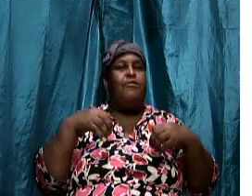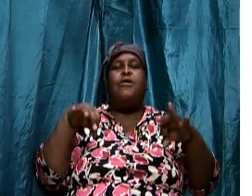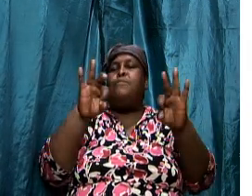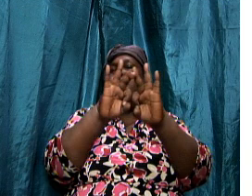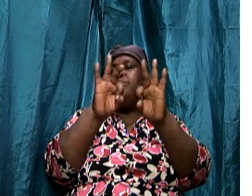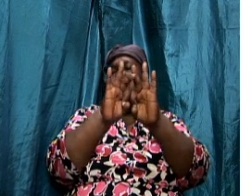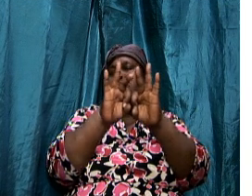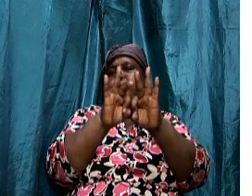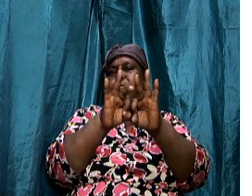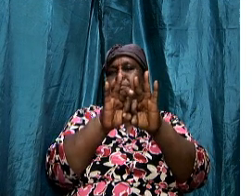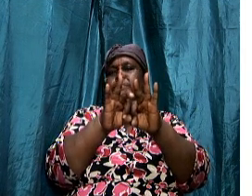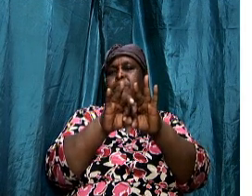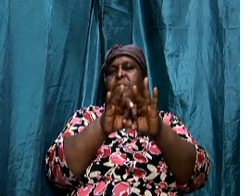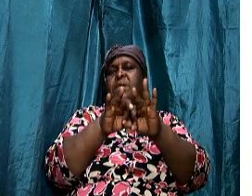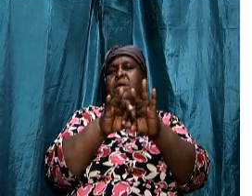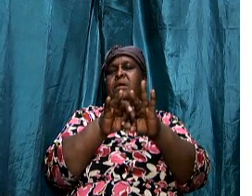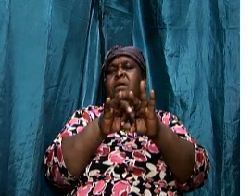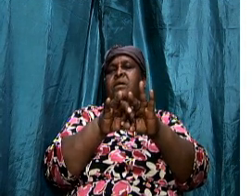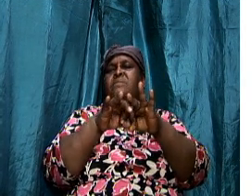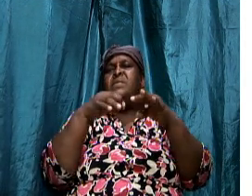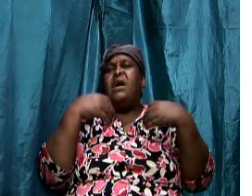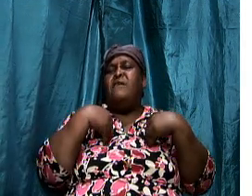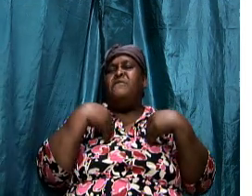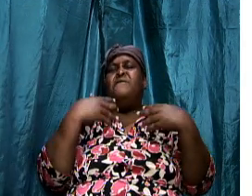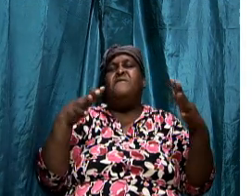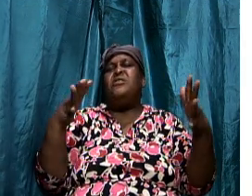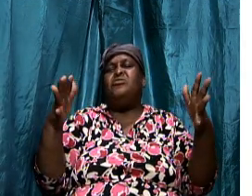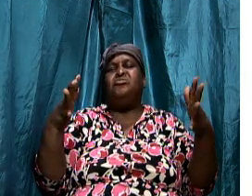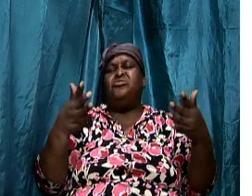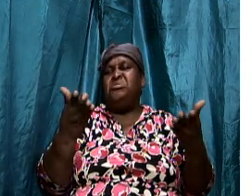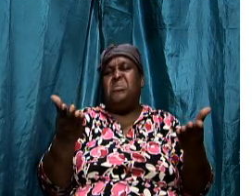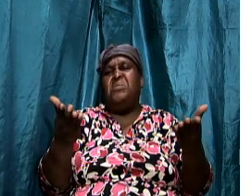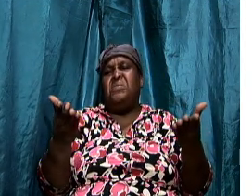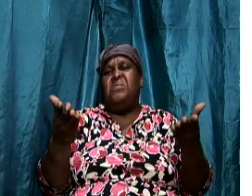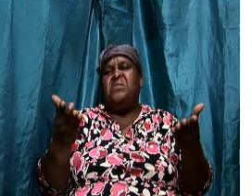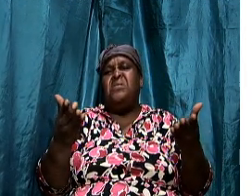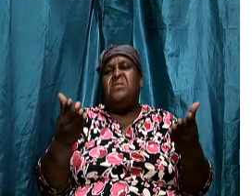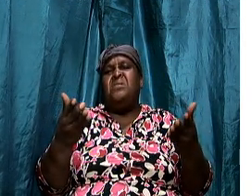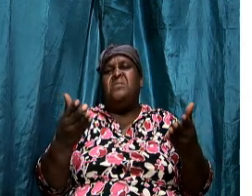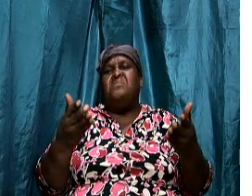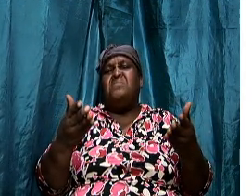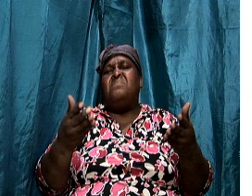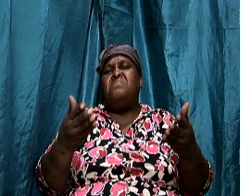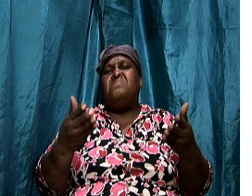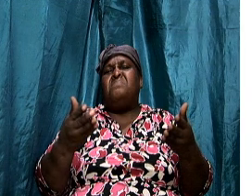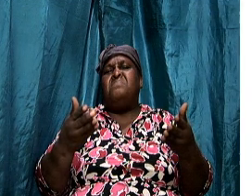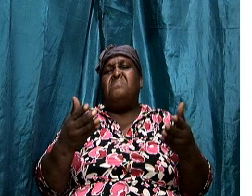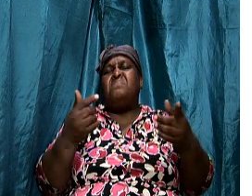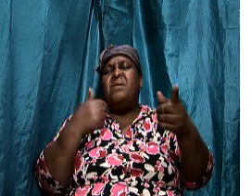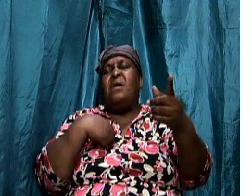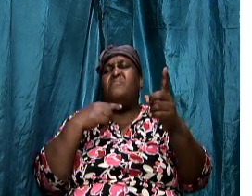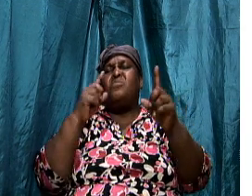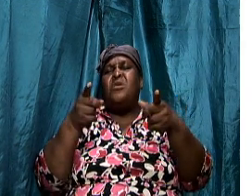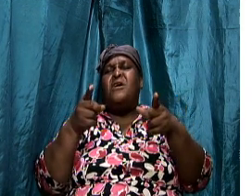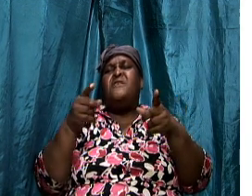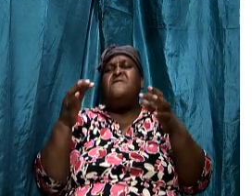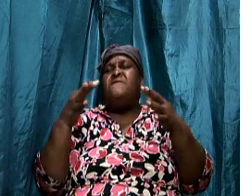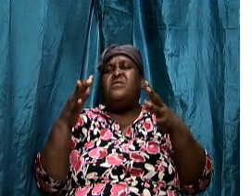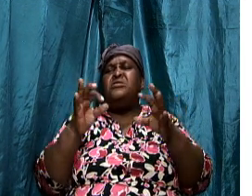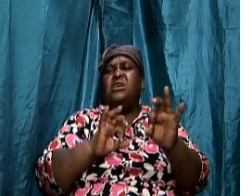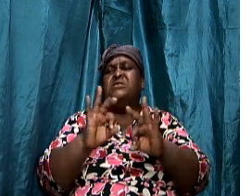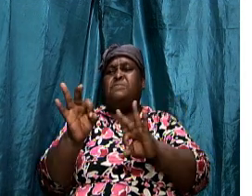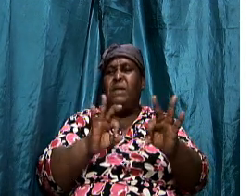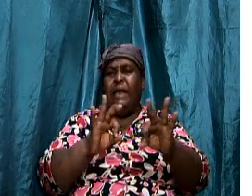And I'm going to have to close here. So we won't even get to go further into it. But I'm going to close explaining the concept.